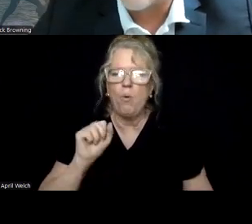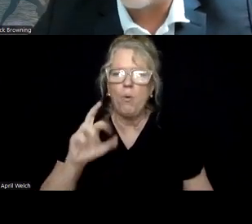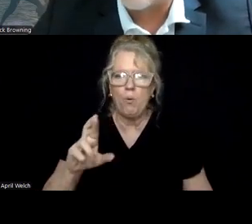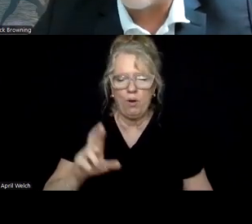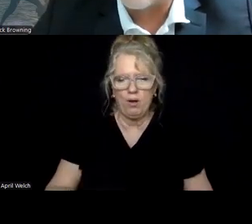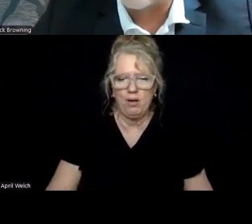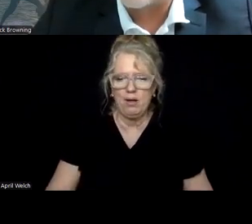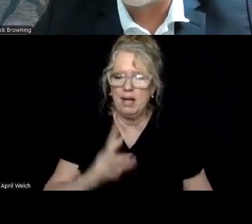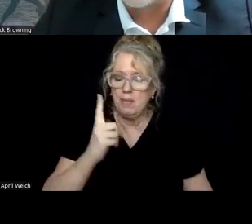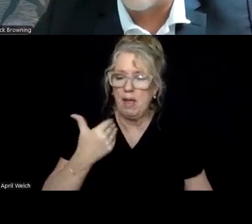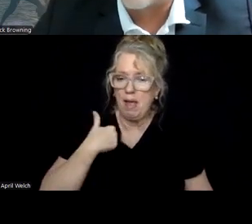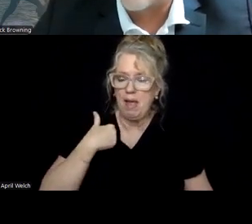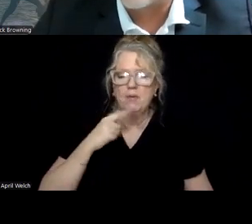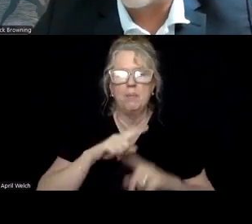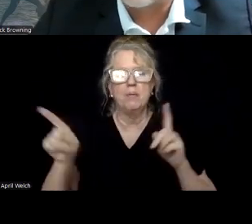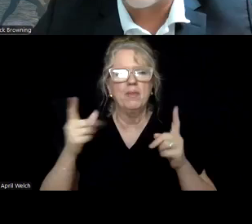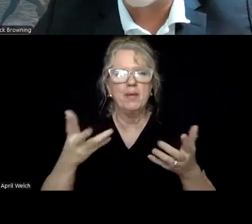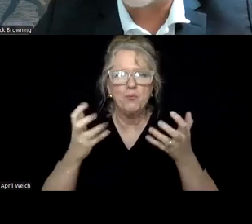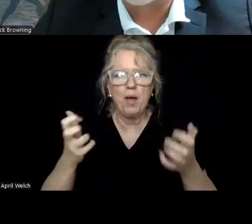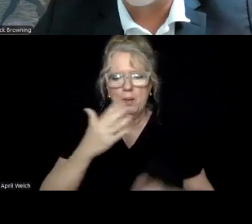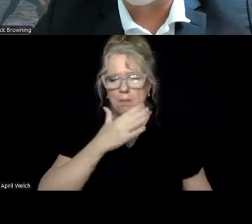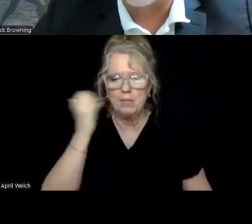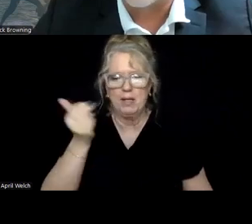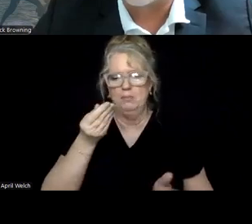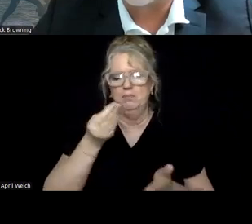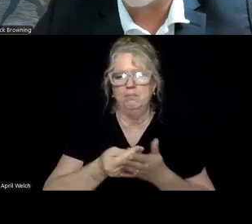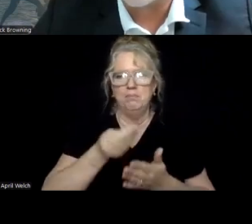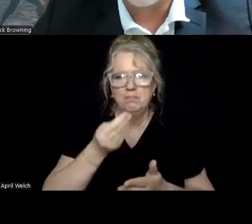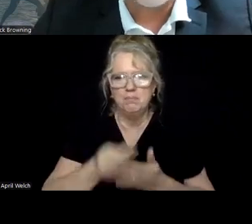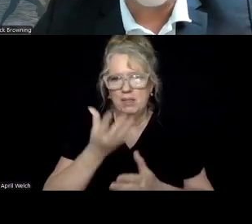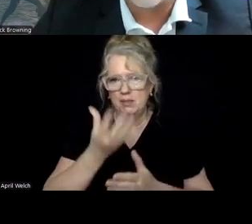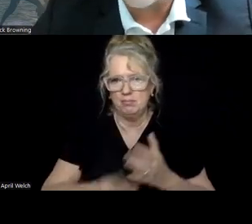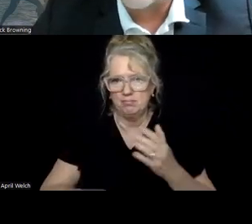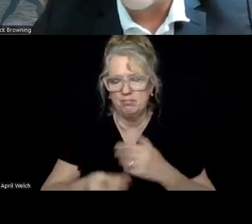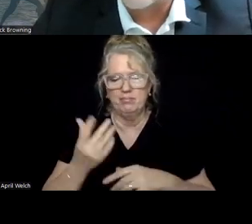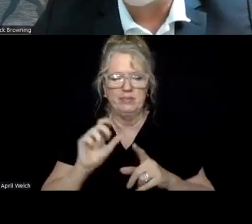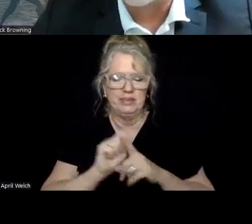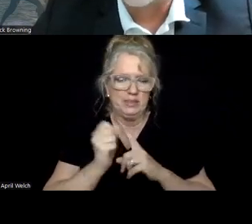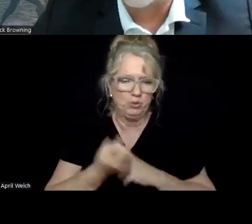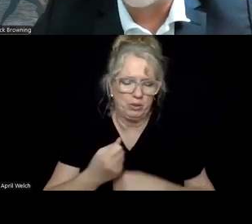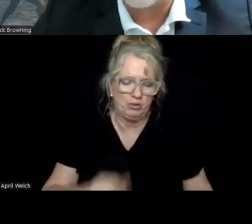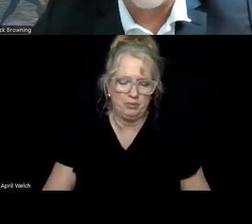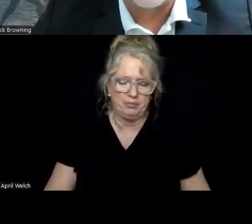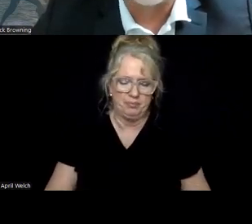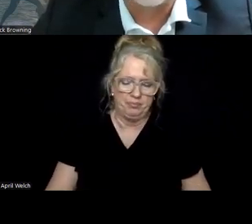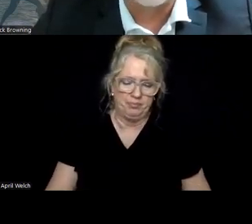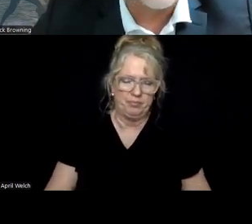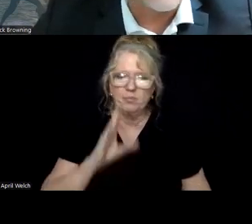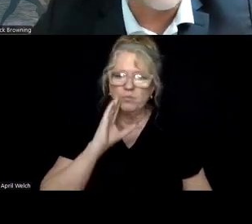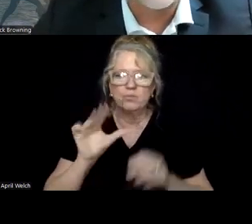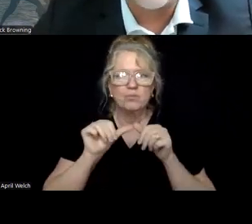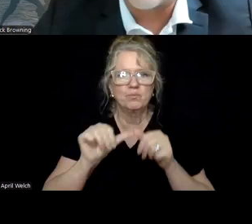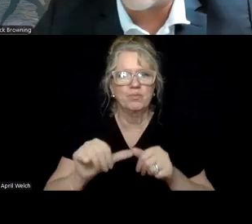they have capital to get it done, but they want because it's a money losing situation. So good question to push forward and